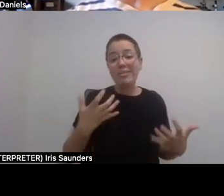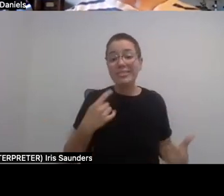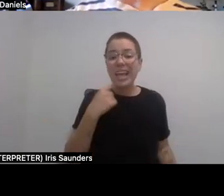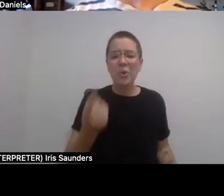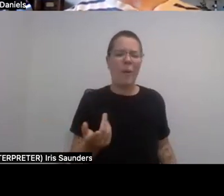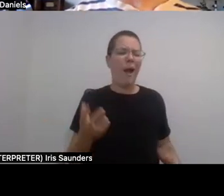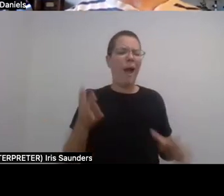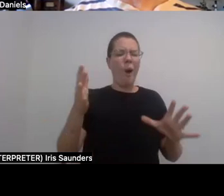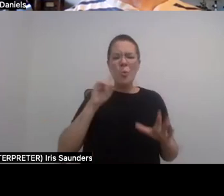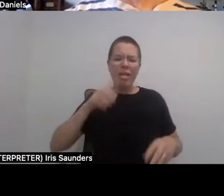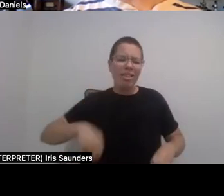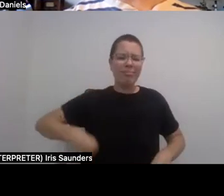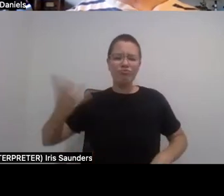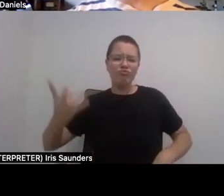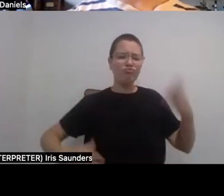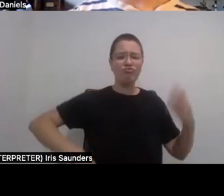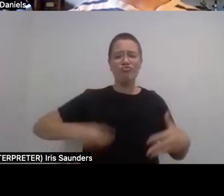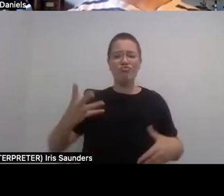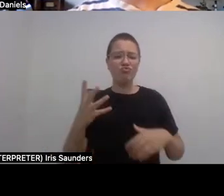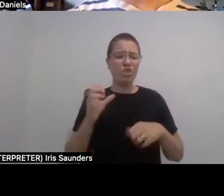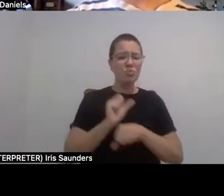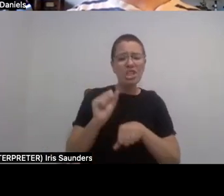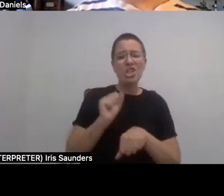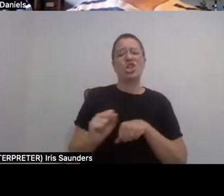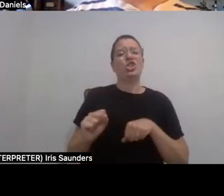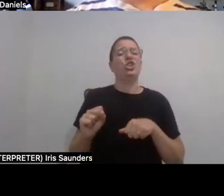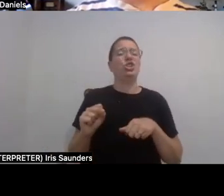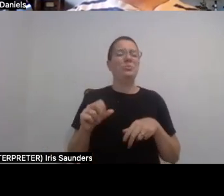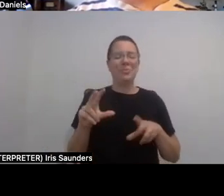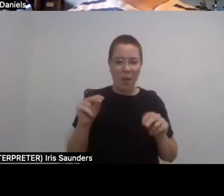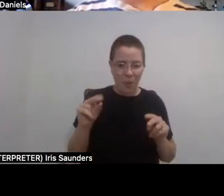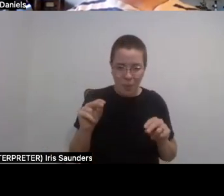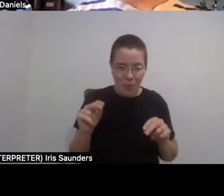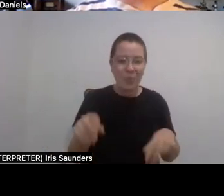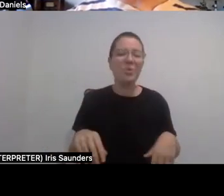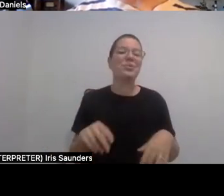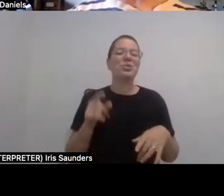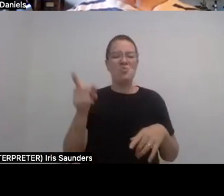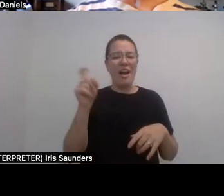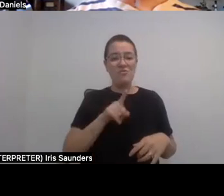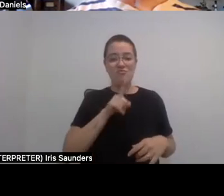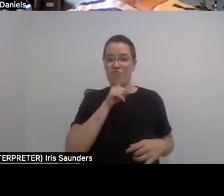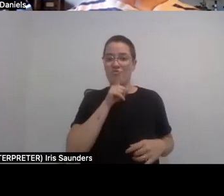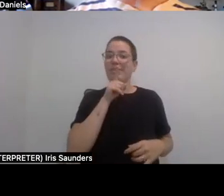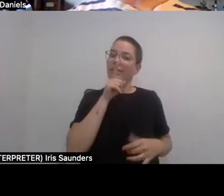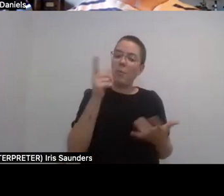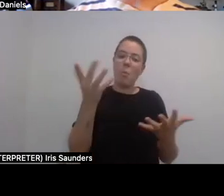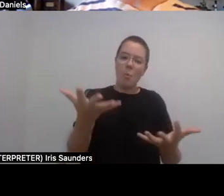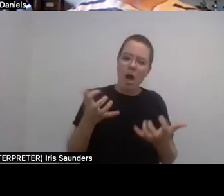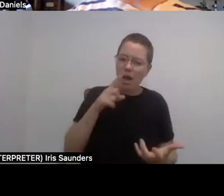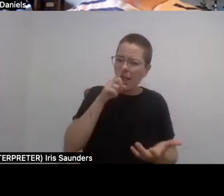careers. You have to really want it and love it and and have to also be OK with not getting jobs because